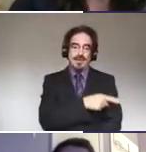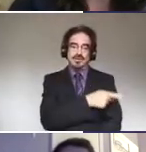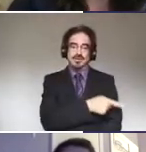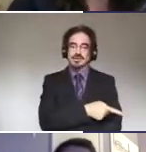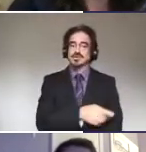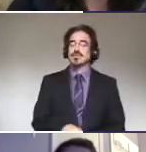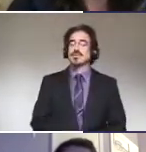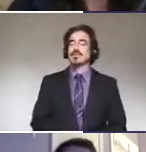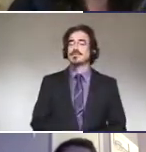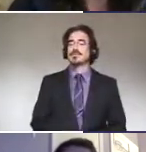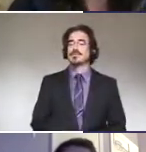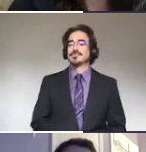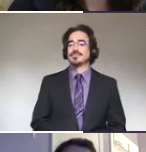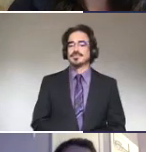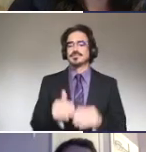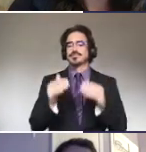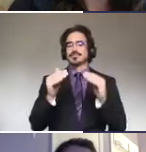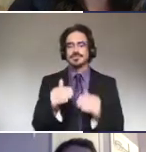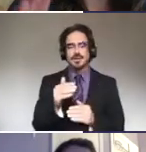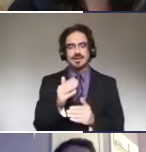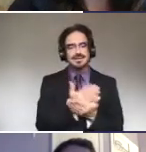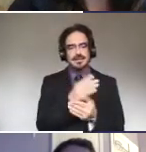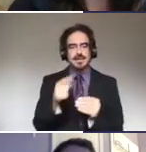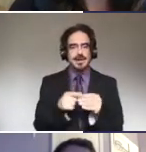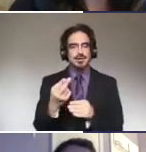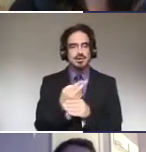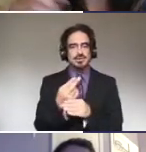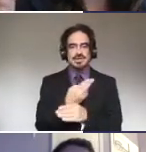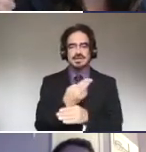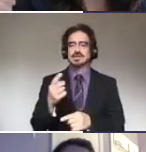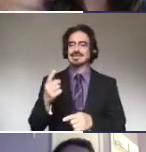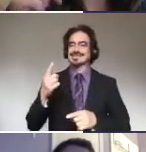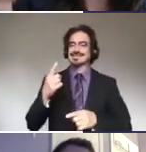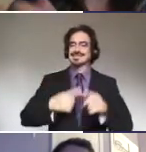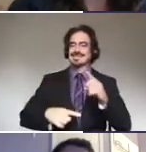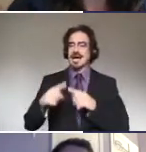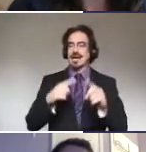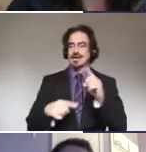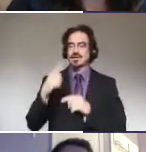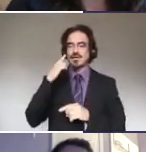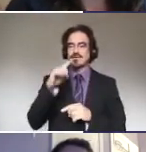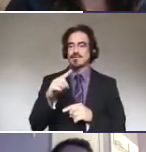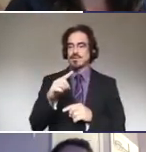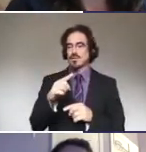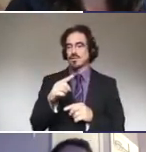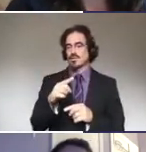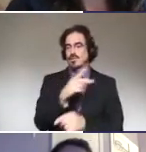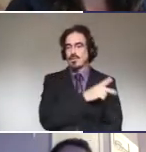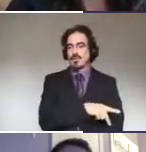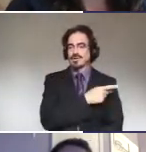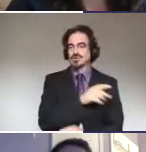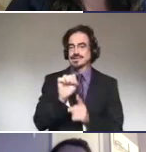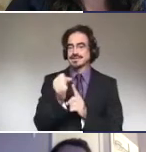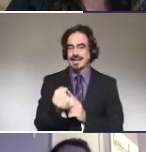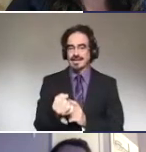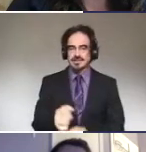was something about using some instruments and some signs for instrument patient status. Okay, so